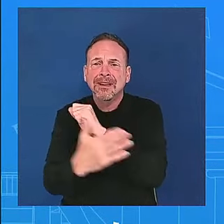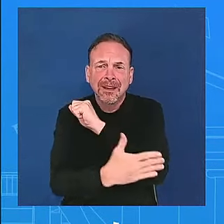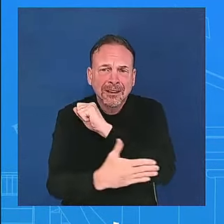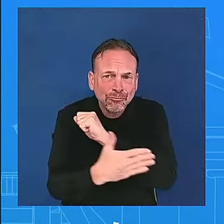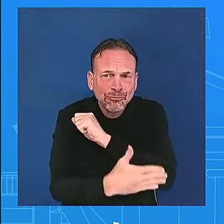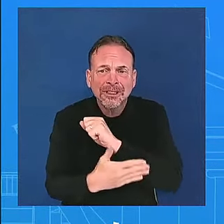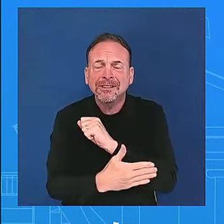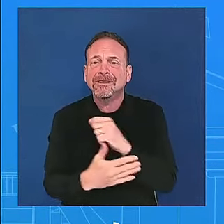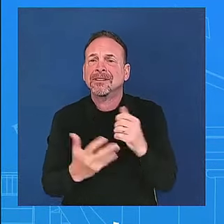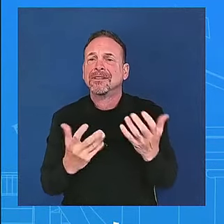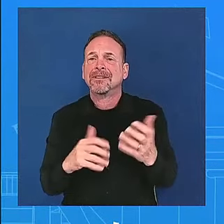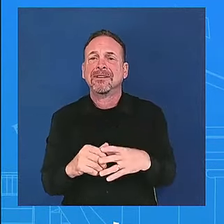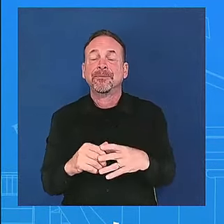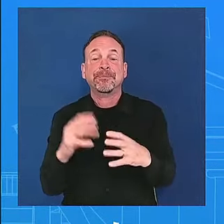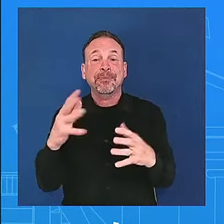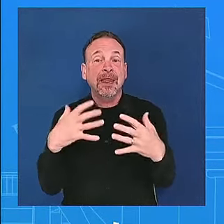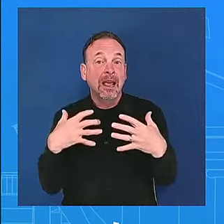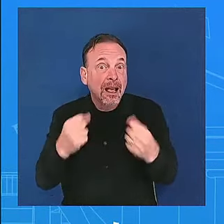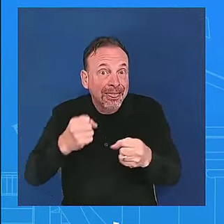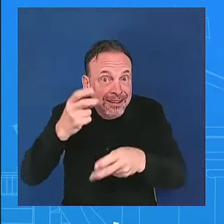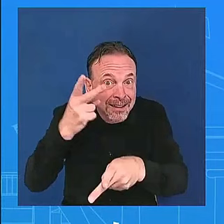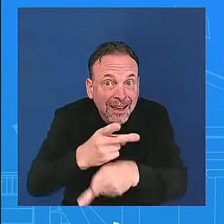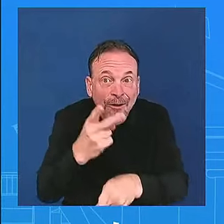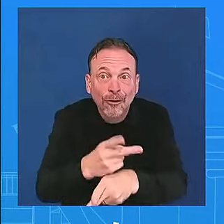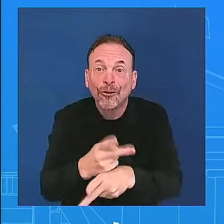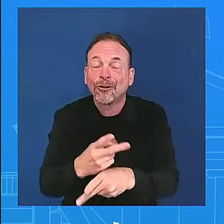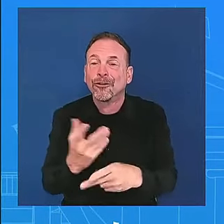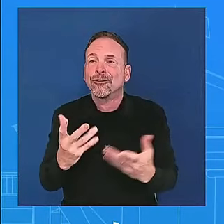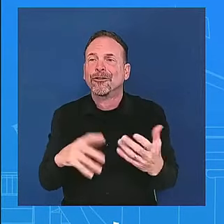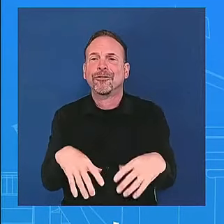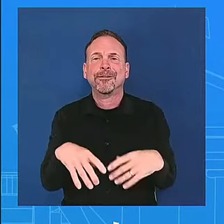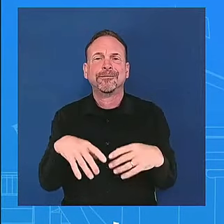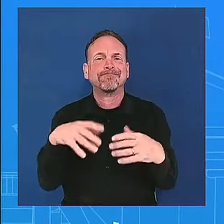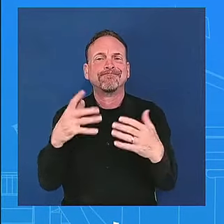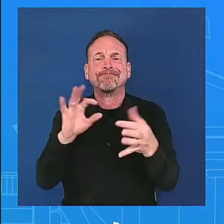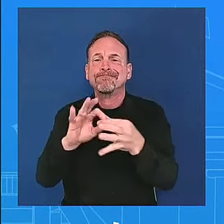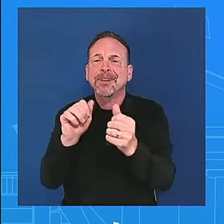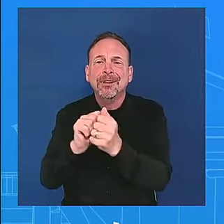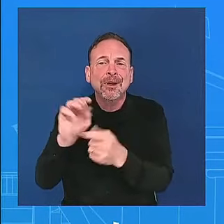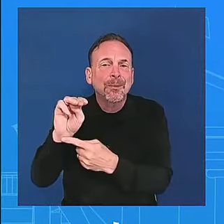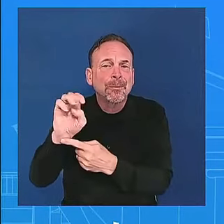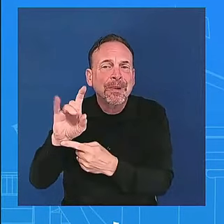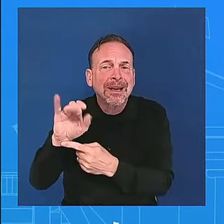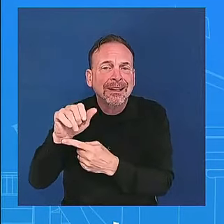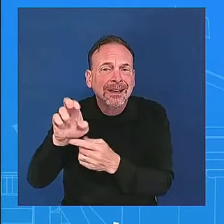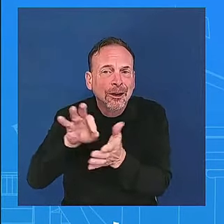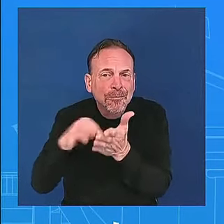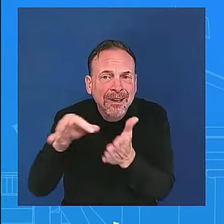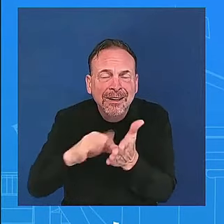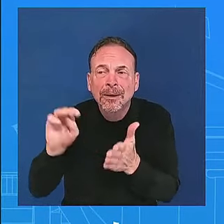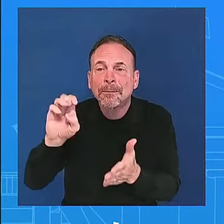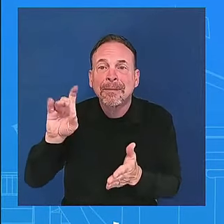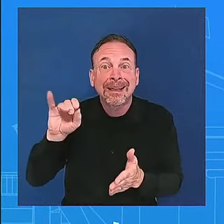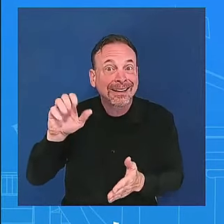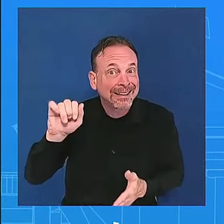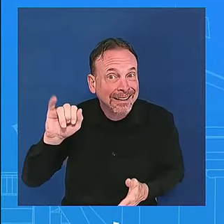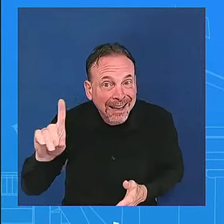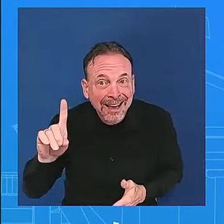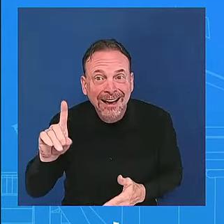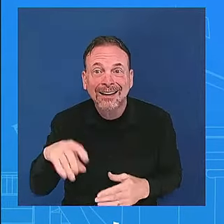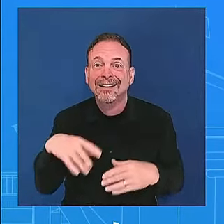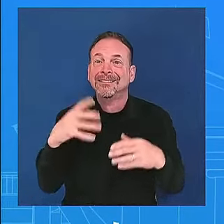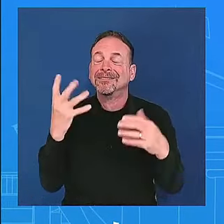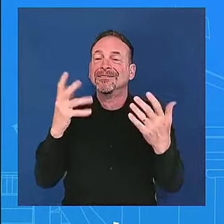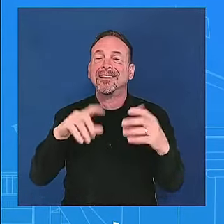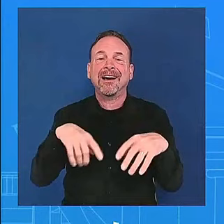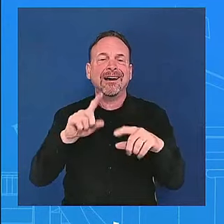just talked about medicaid and medicare at the top there are many ways that the president wants to continue the supreme court reform uh announcement that he